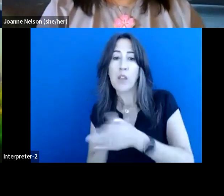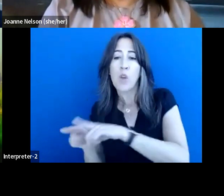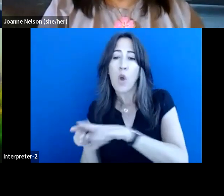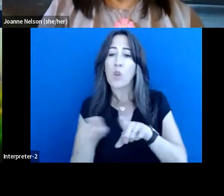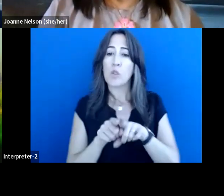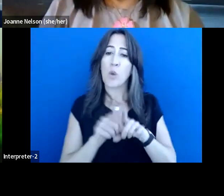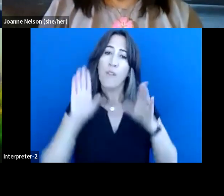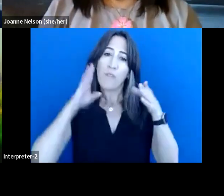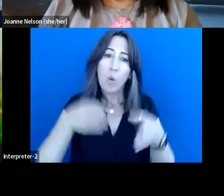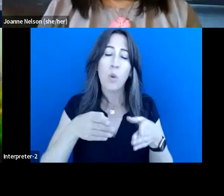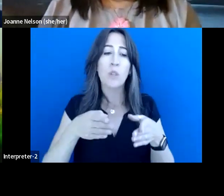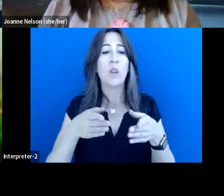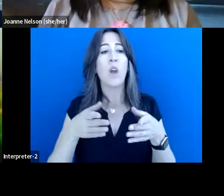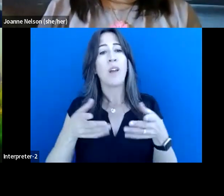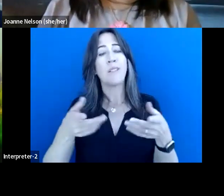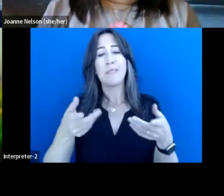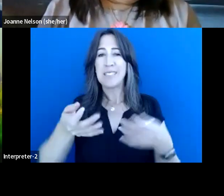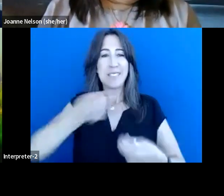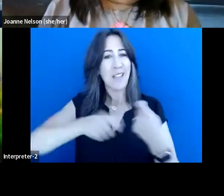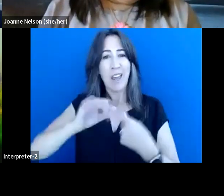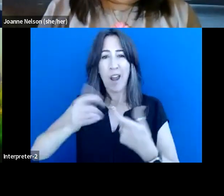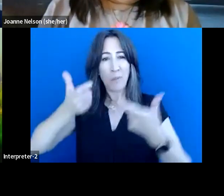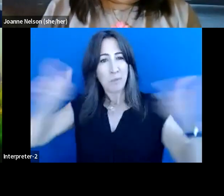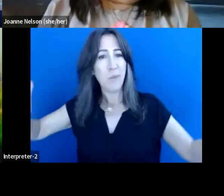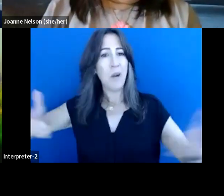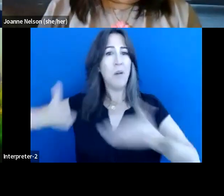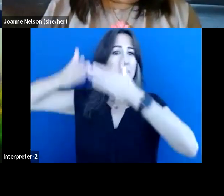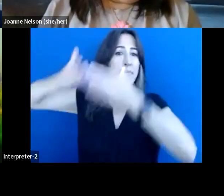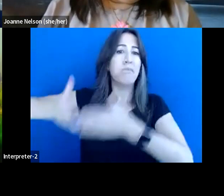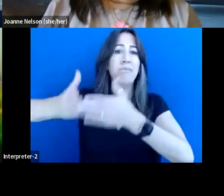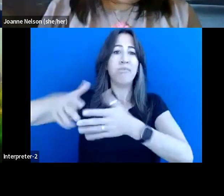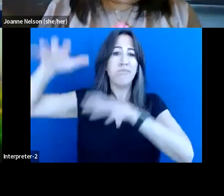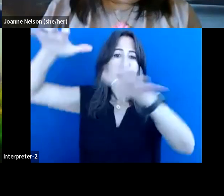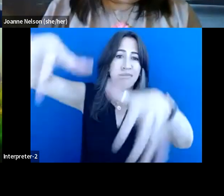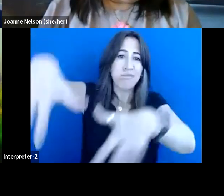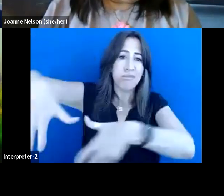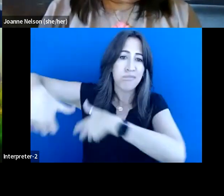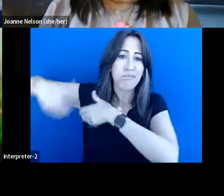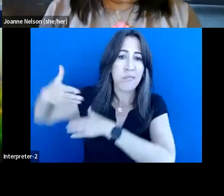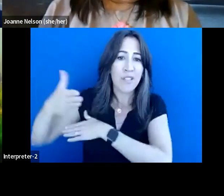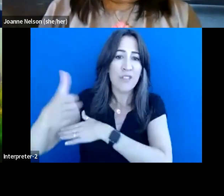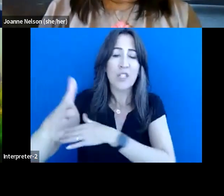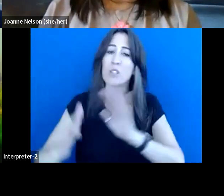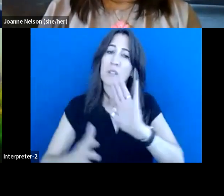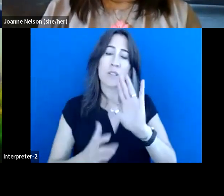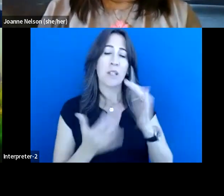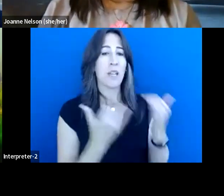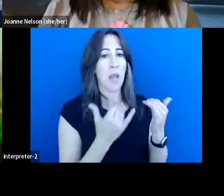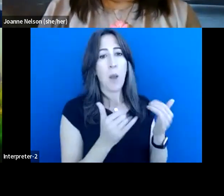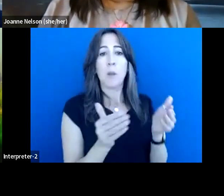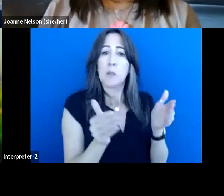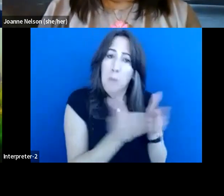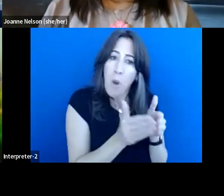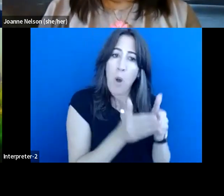vessel fishing, uh, for some of the communities, you know, some people will have a very small boat, but want to go out fishing and want to create some